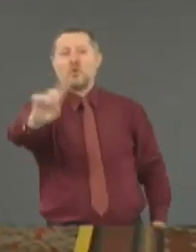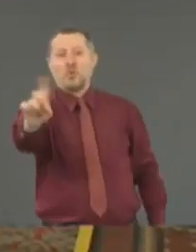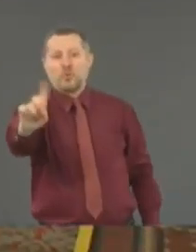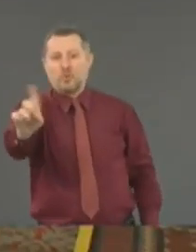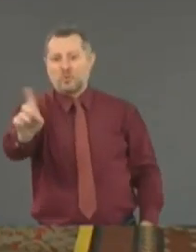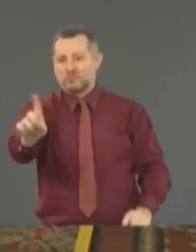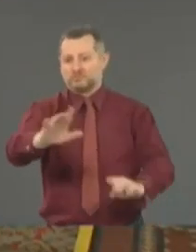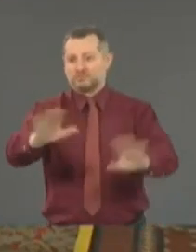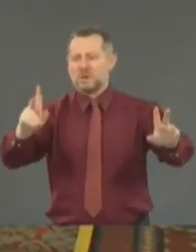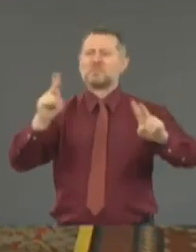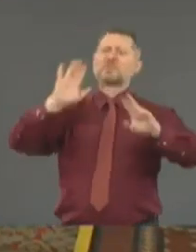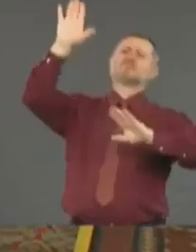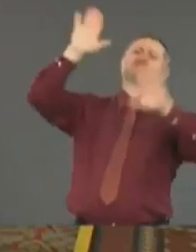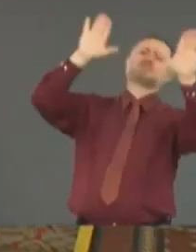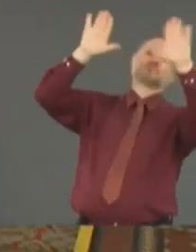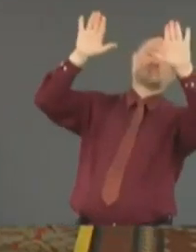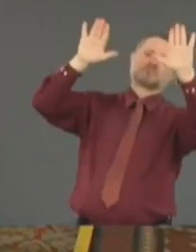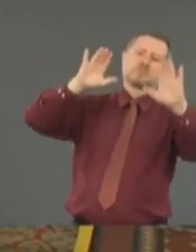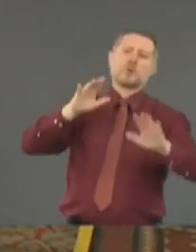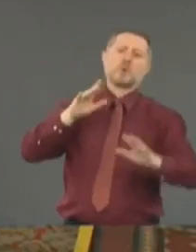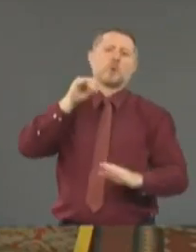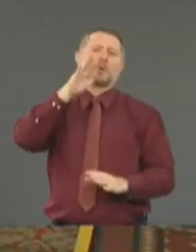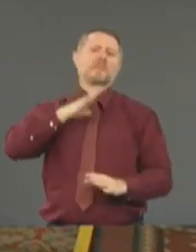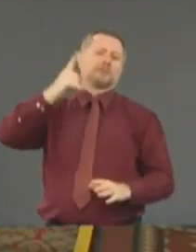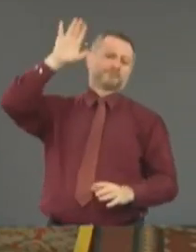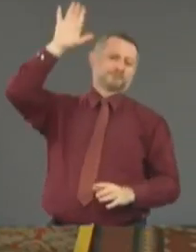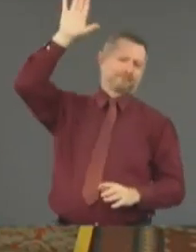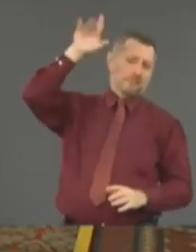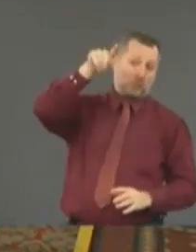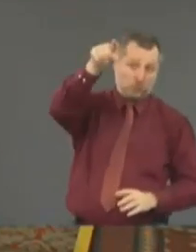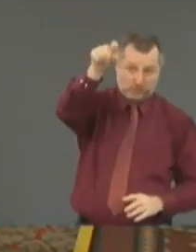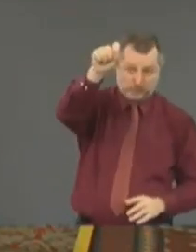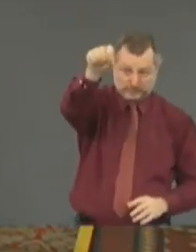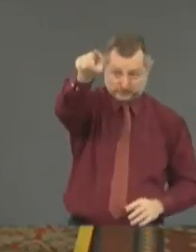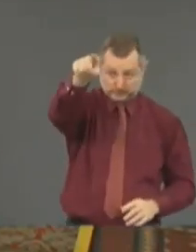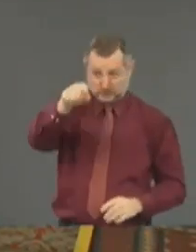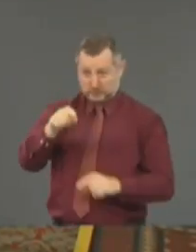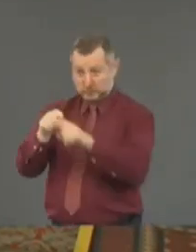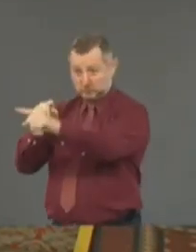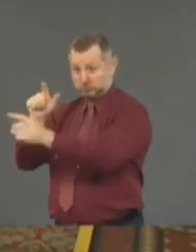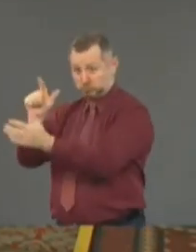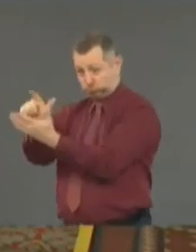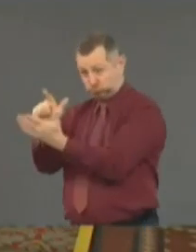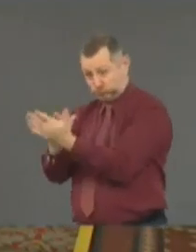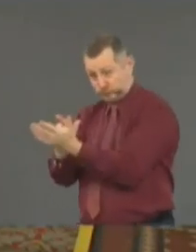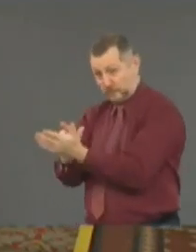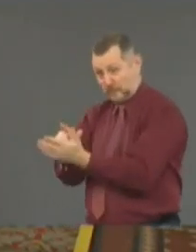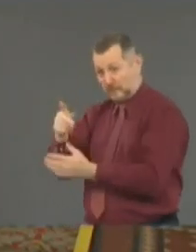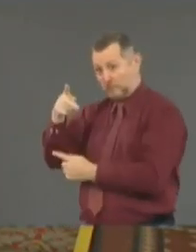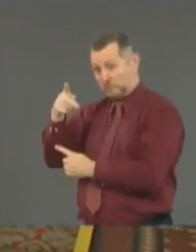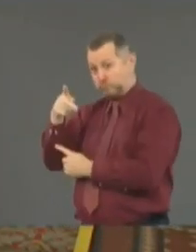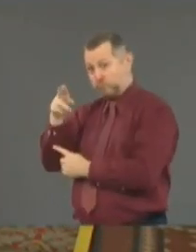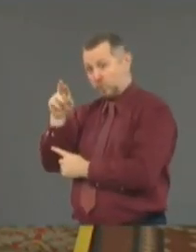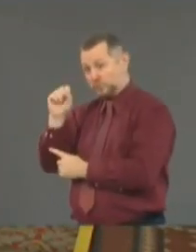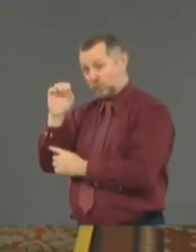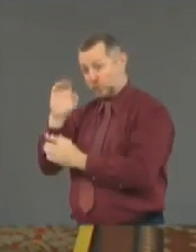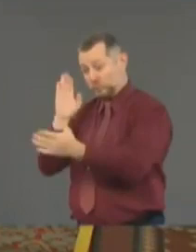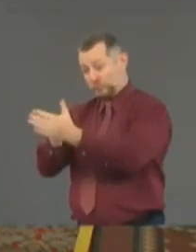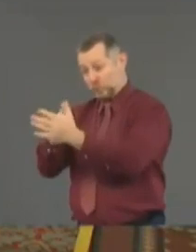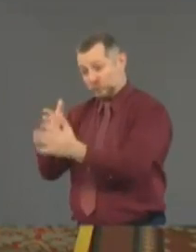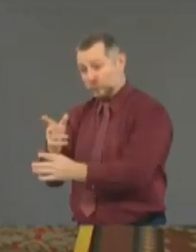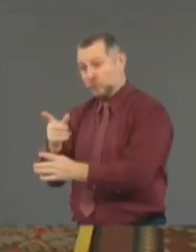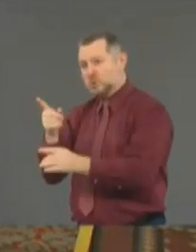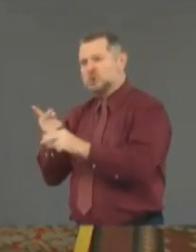Go ahead, Bernadette. Are you asking prosecutors to, on their own, up charges for looters? Not up charges,